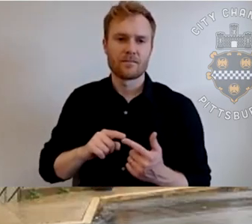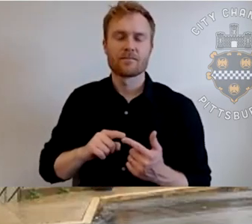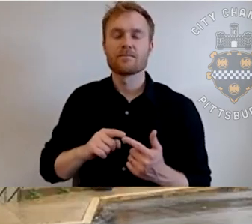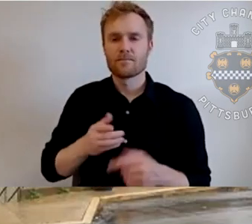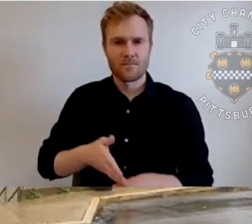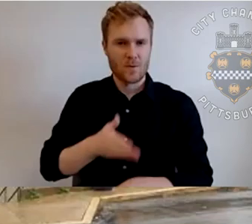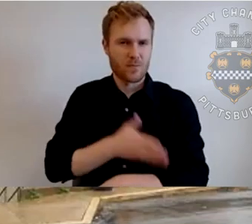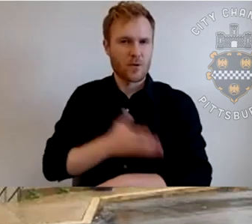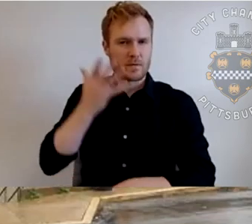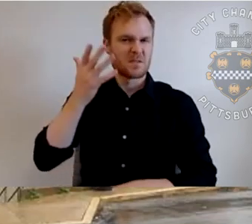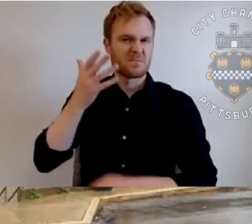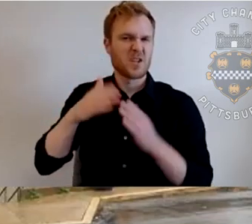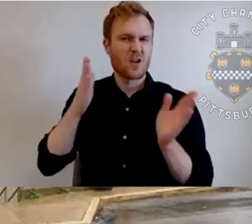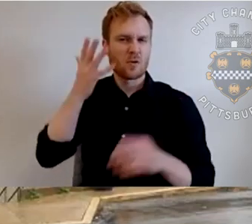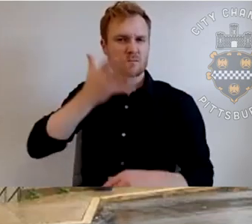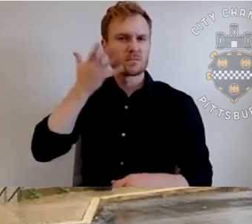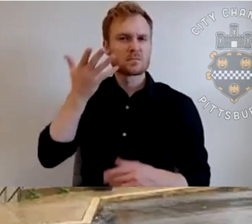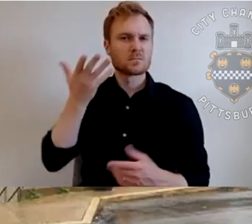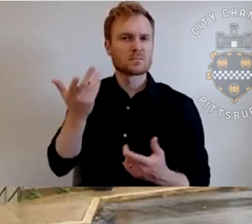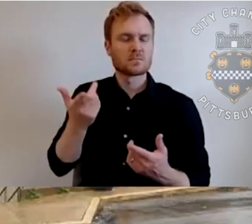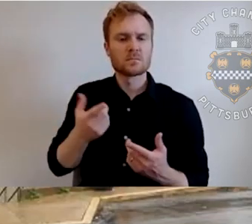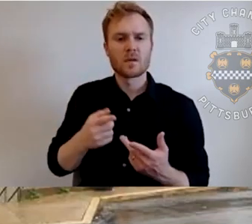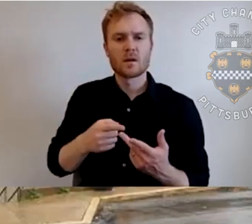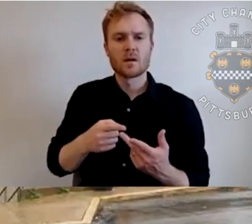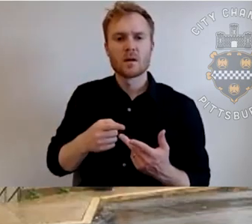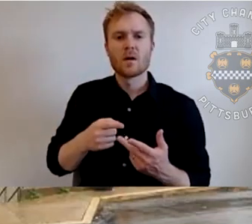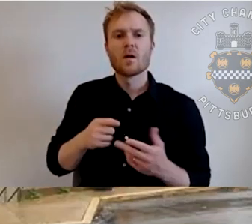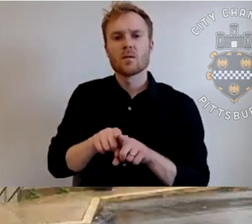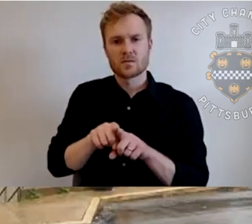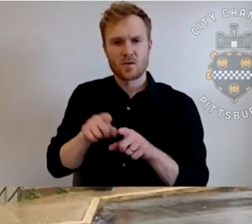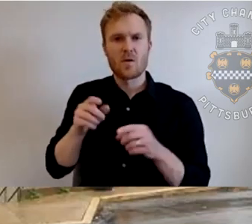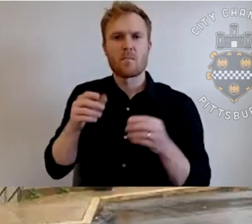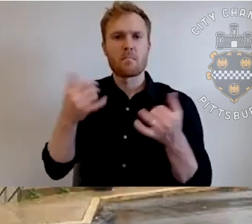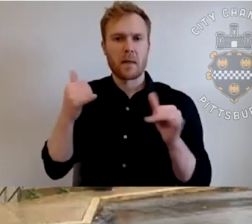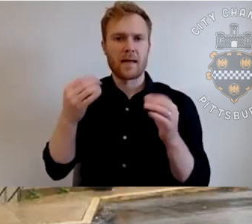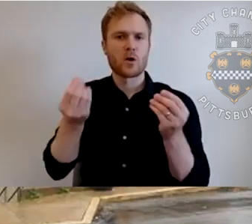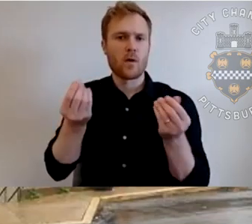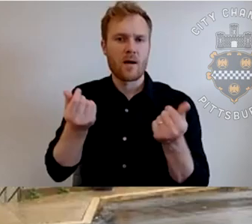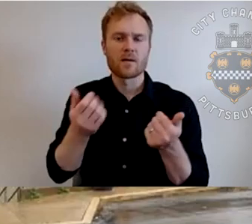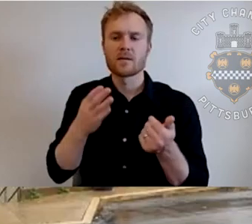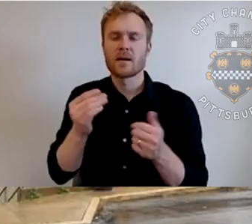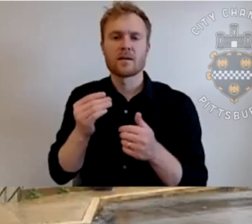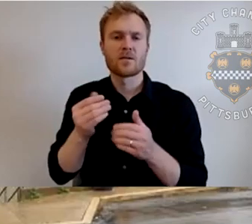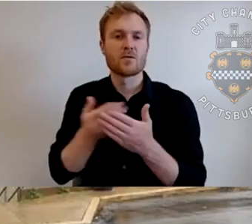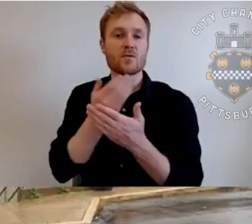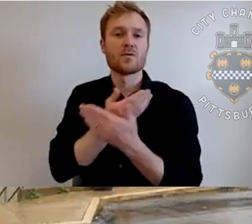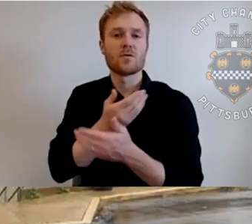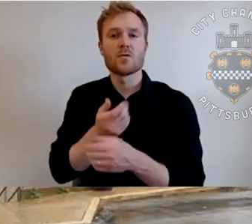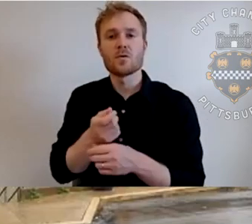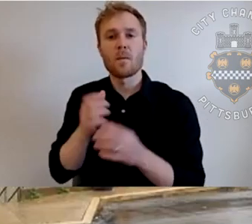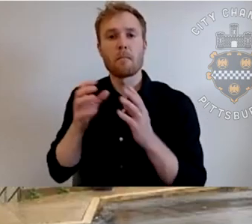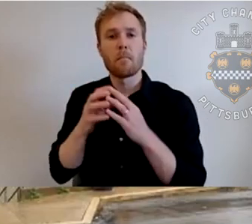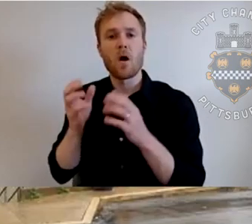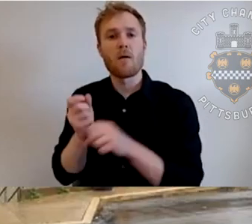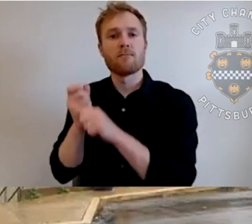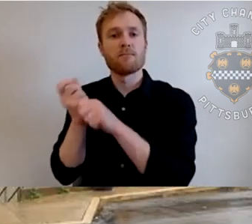in the building. Um, we also provide a new playground and an improved ball field, um, with new ball field lighting in the park adjacent